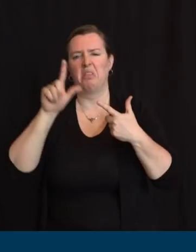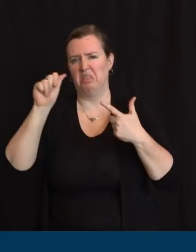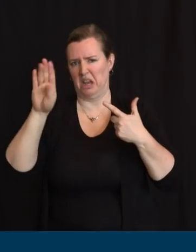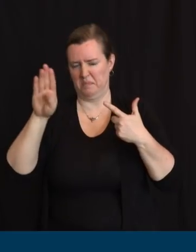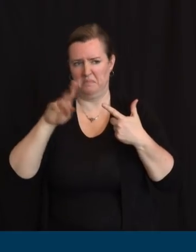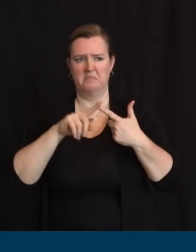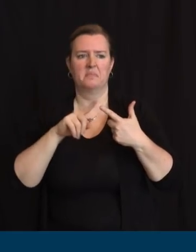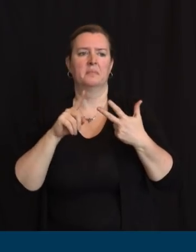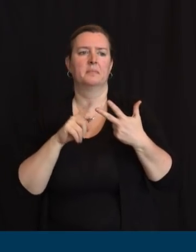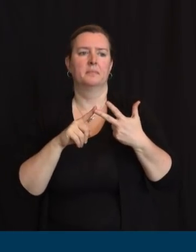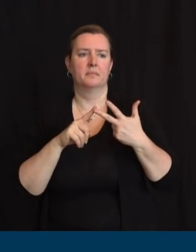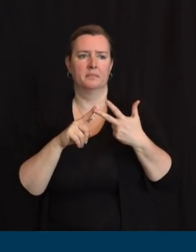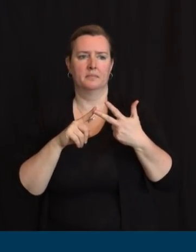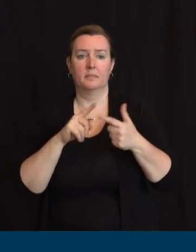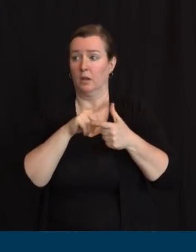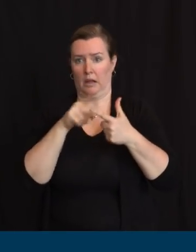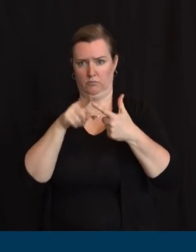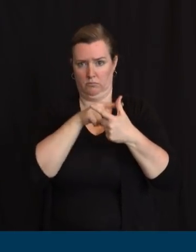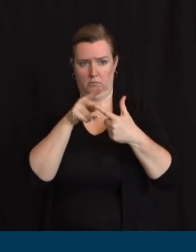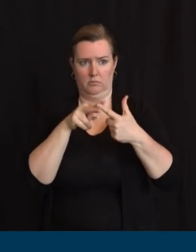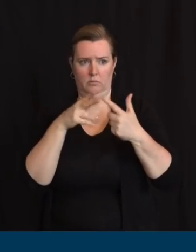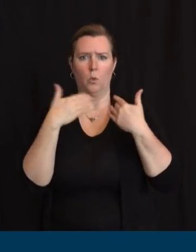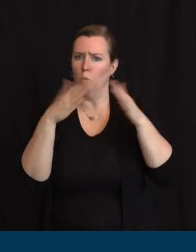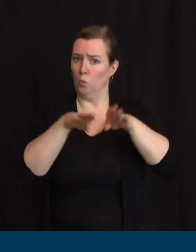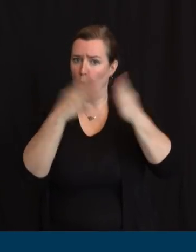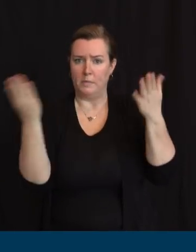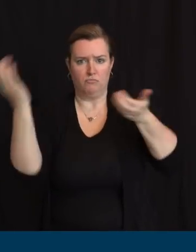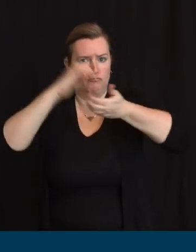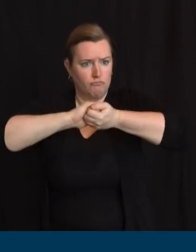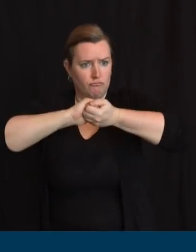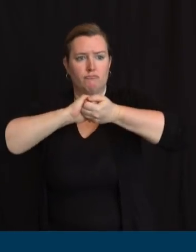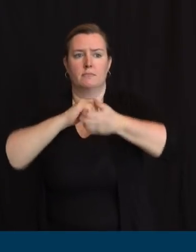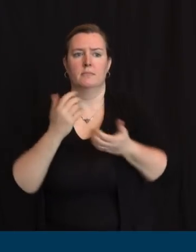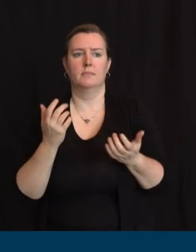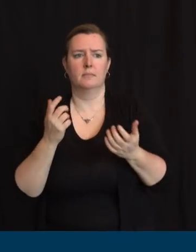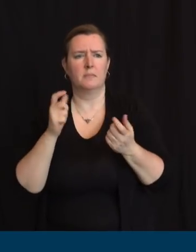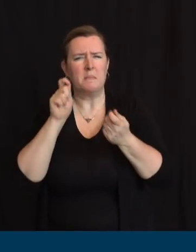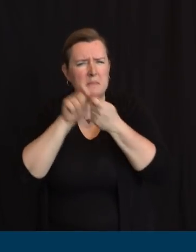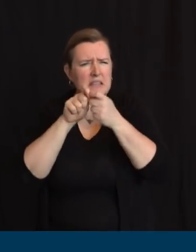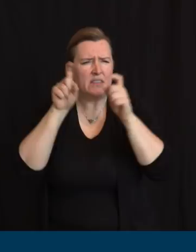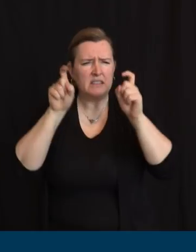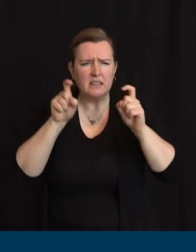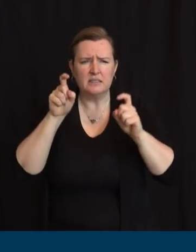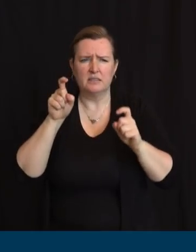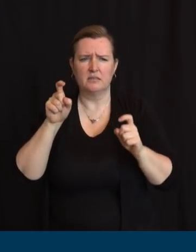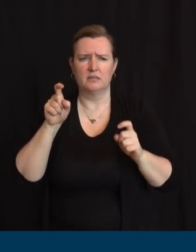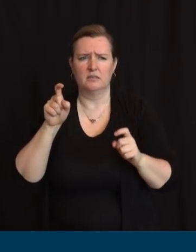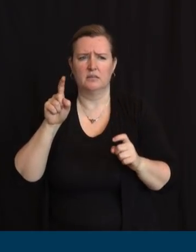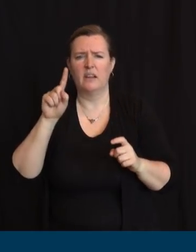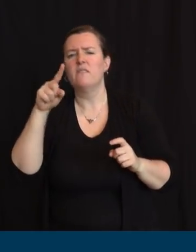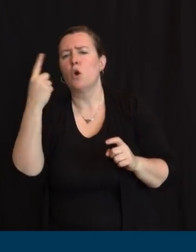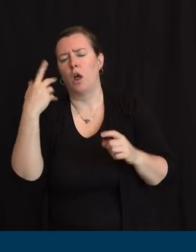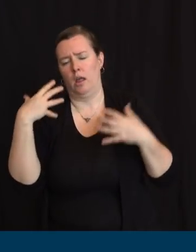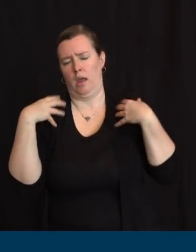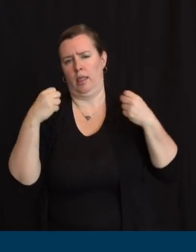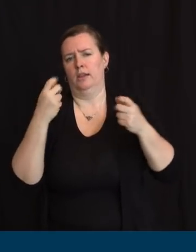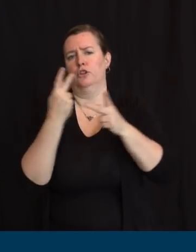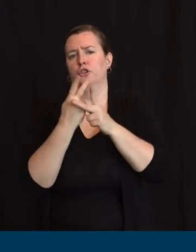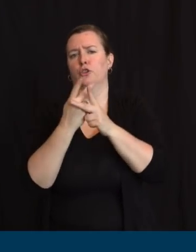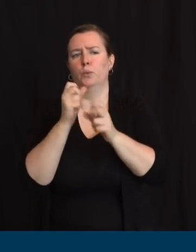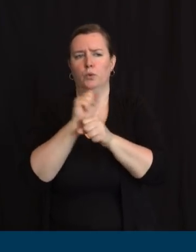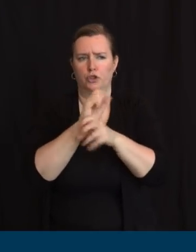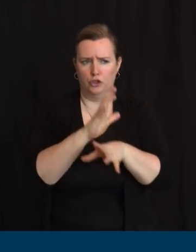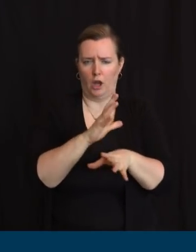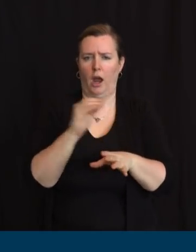first responders and frontline health care workers. The newest site is located at American Dream in the Meadowlands